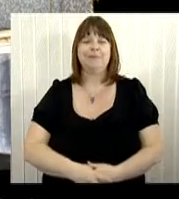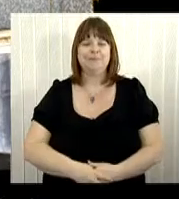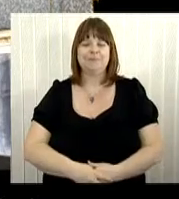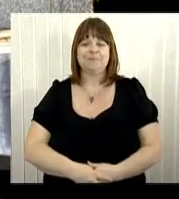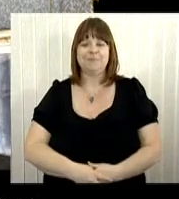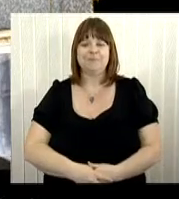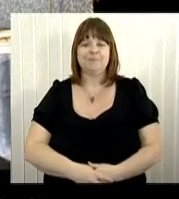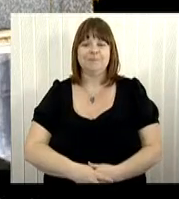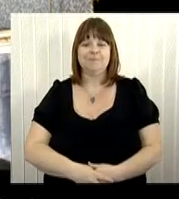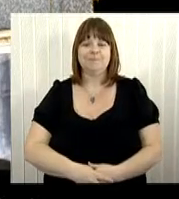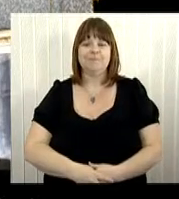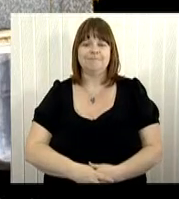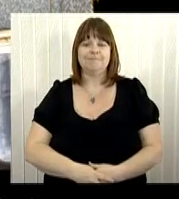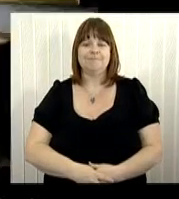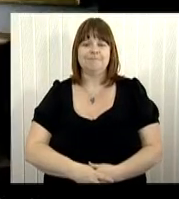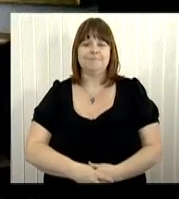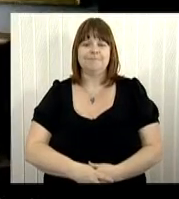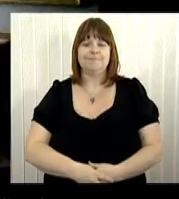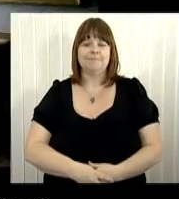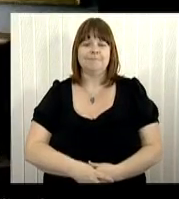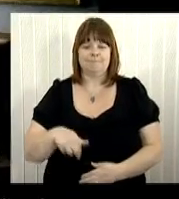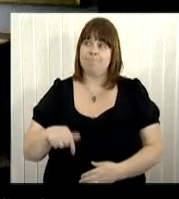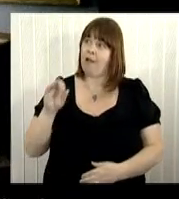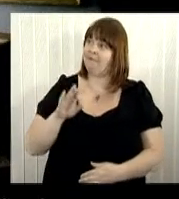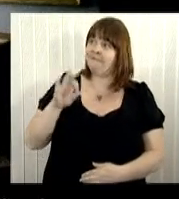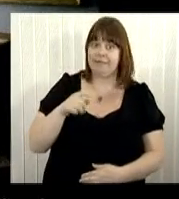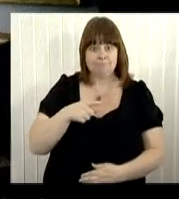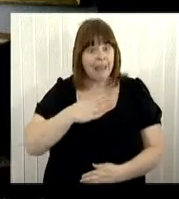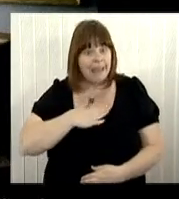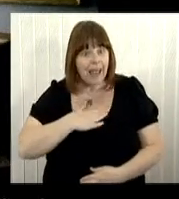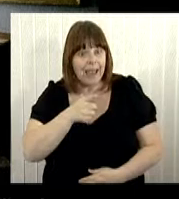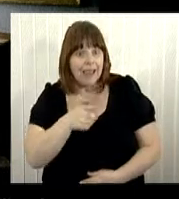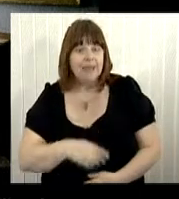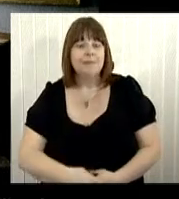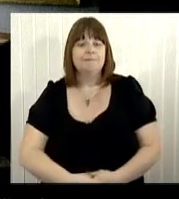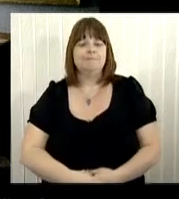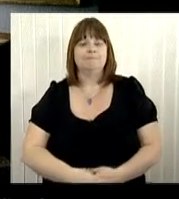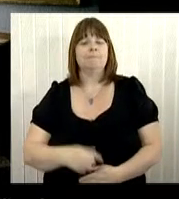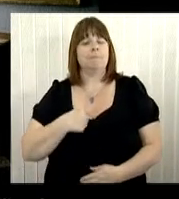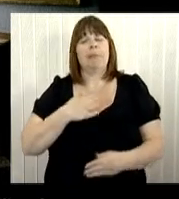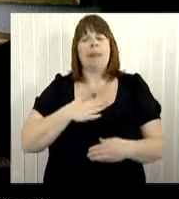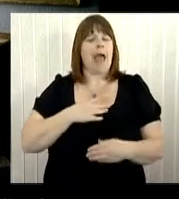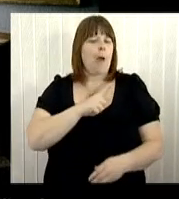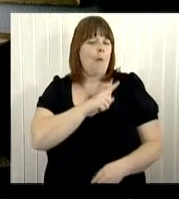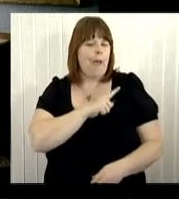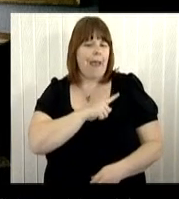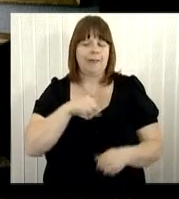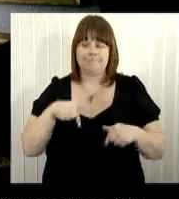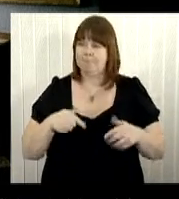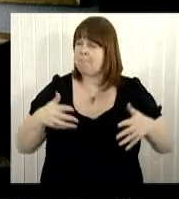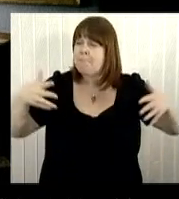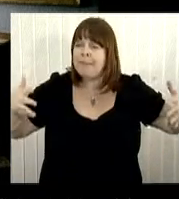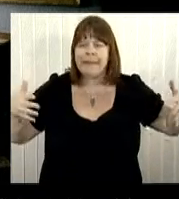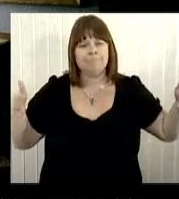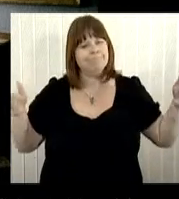That would be exciting. So, do you like my office? What I